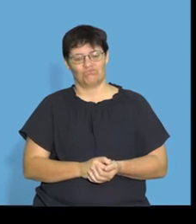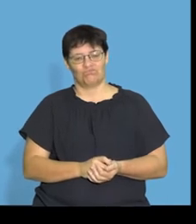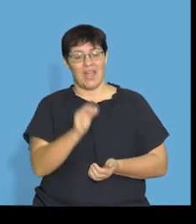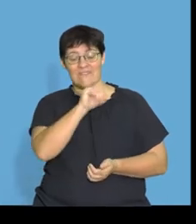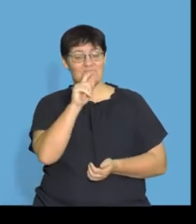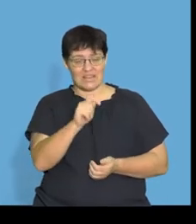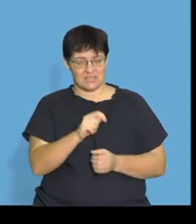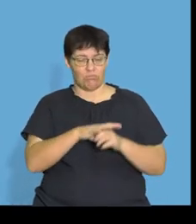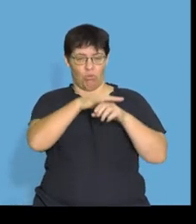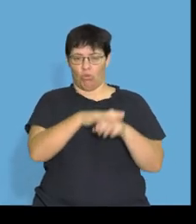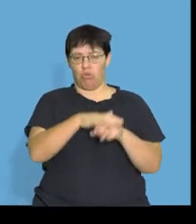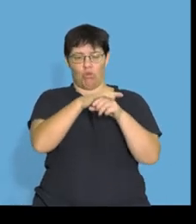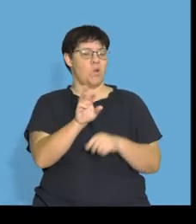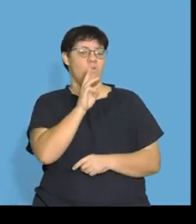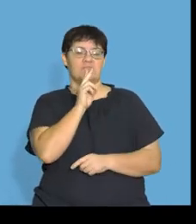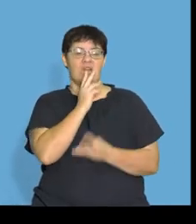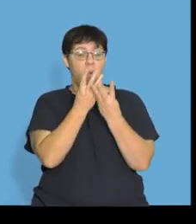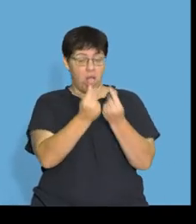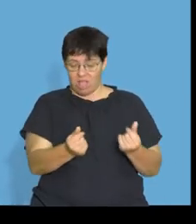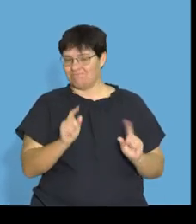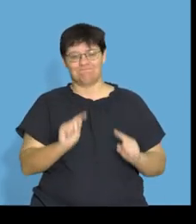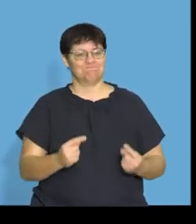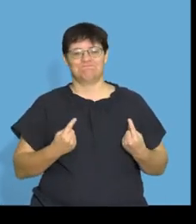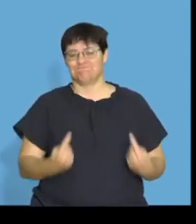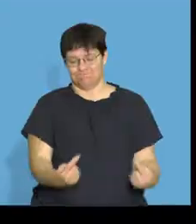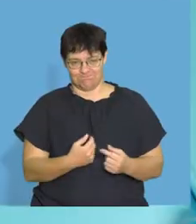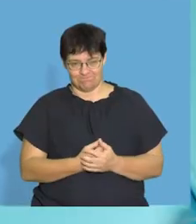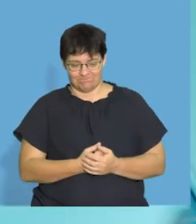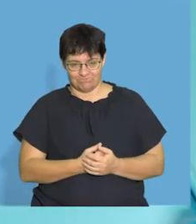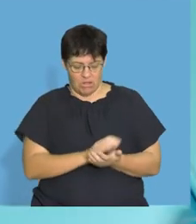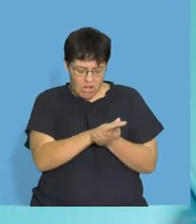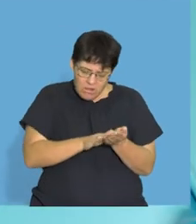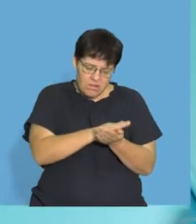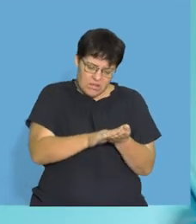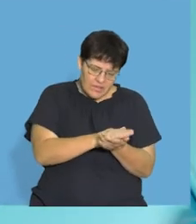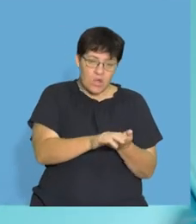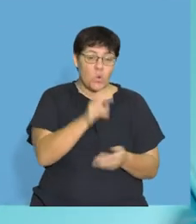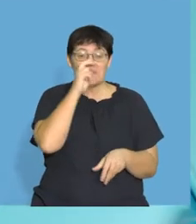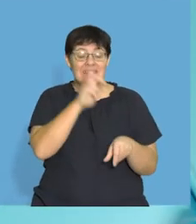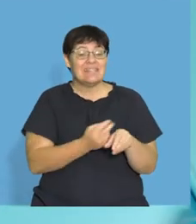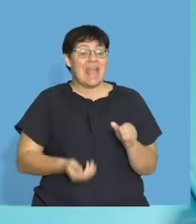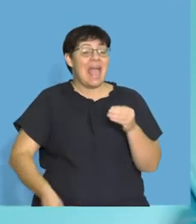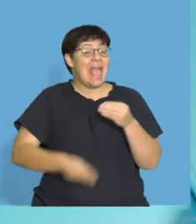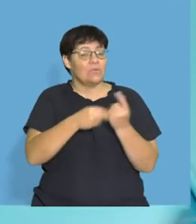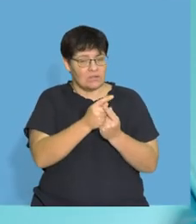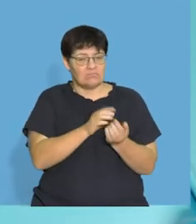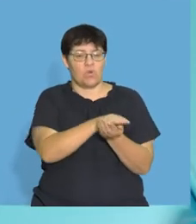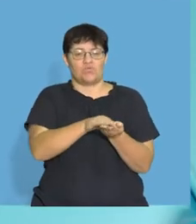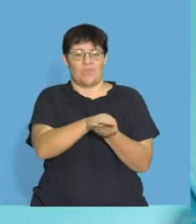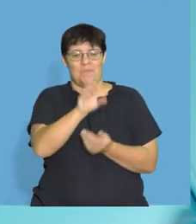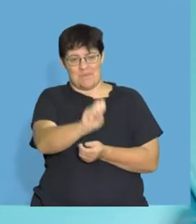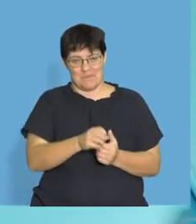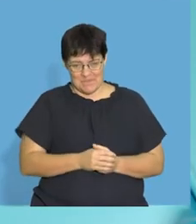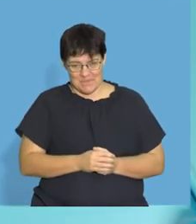they don't. Fats do not dissolve in water. So when you wash your hands, what do you need to add to it?